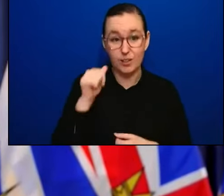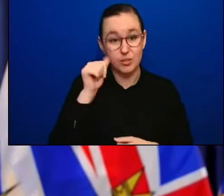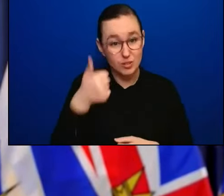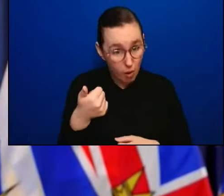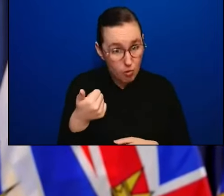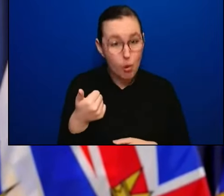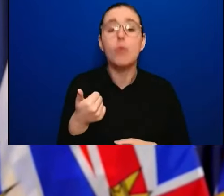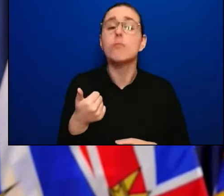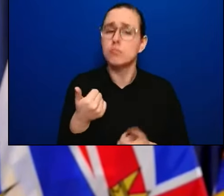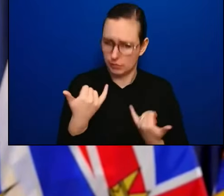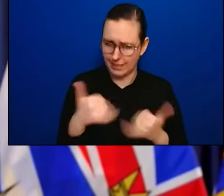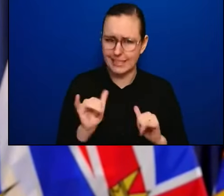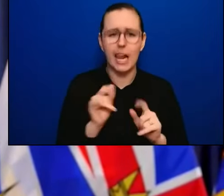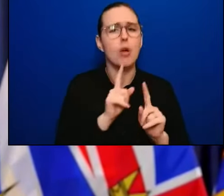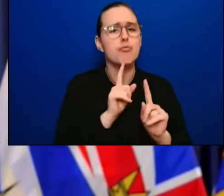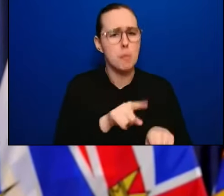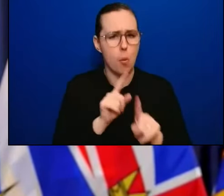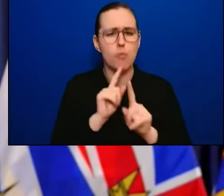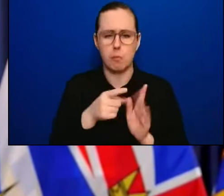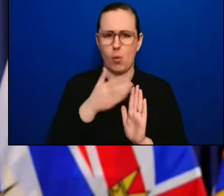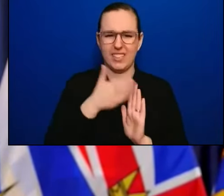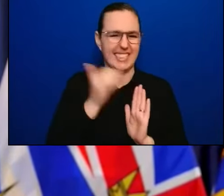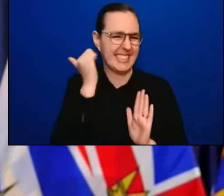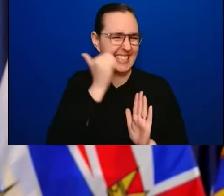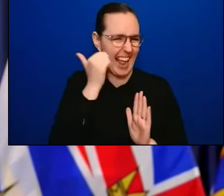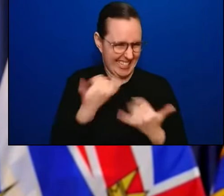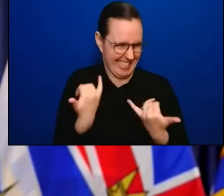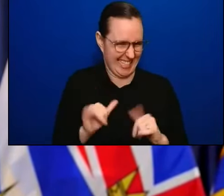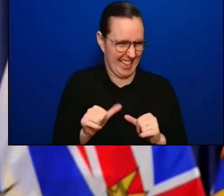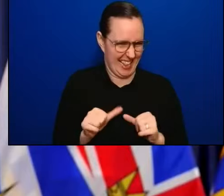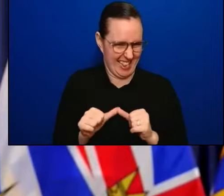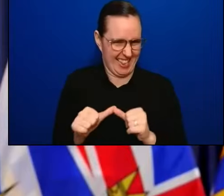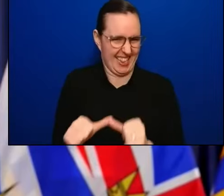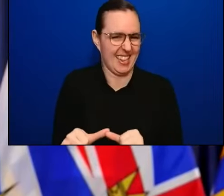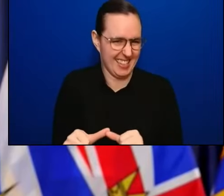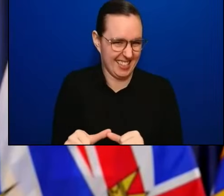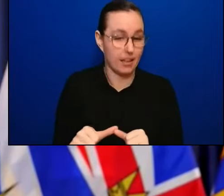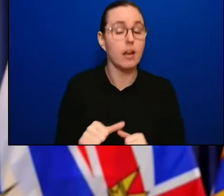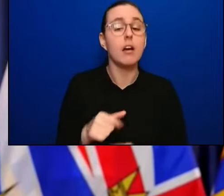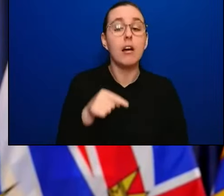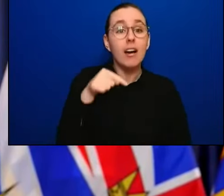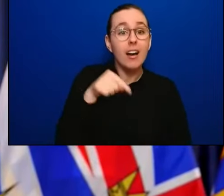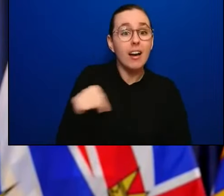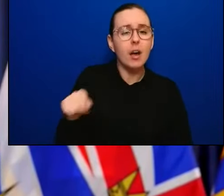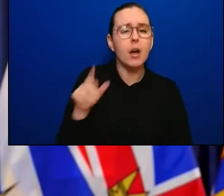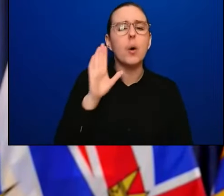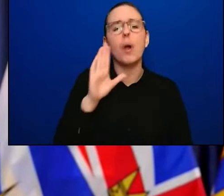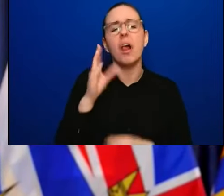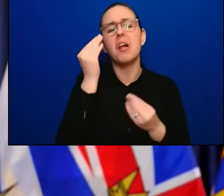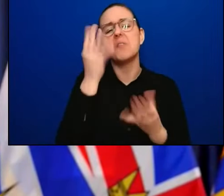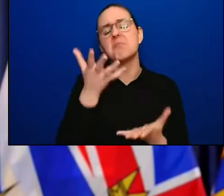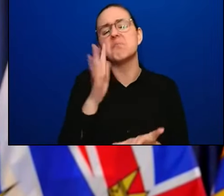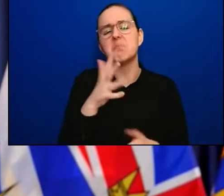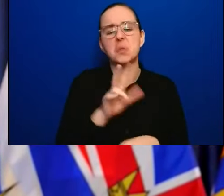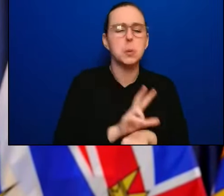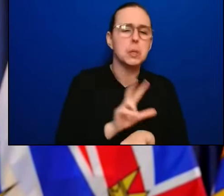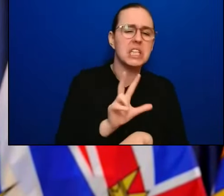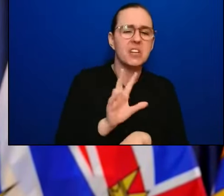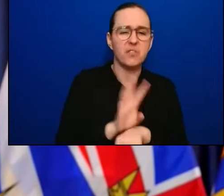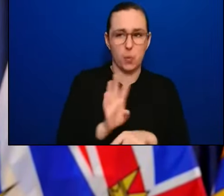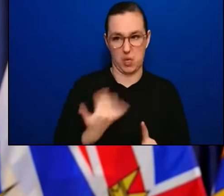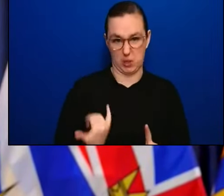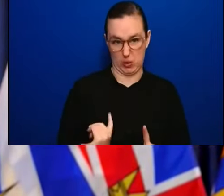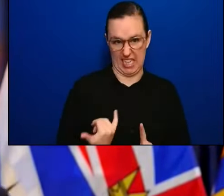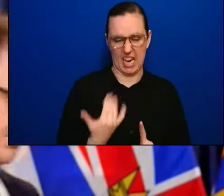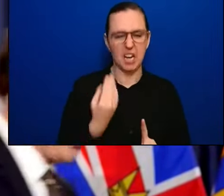weekly things. So you'll get some information on or around three o between three and four o'clock today and tomorrow and then after that we'll be moving